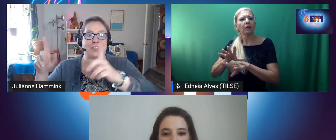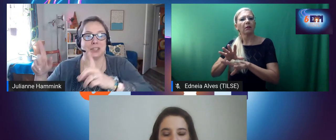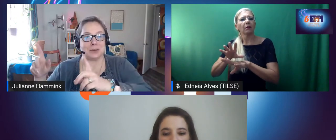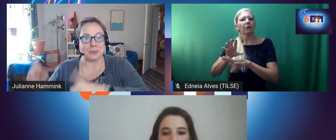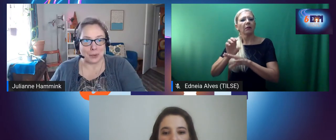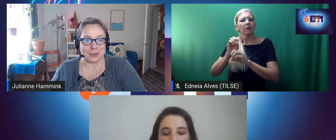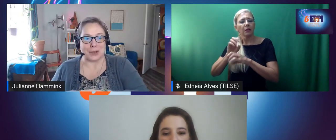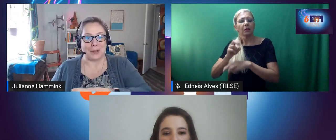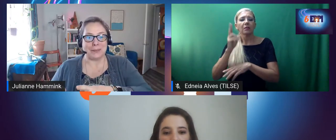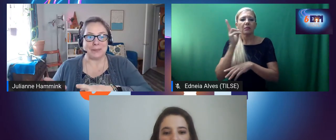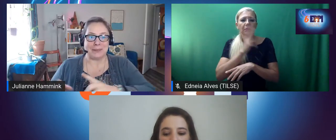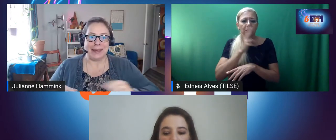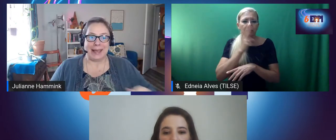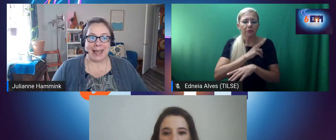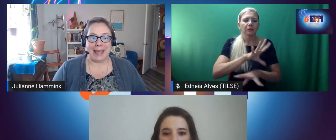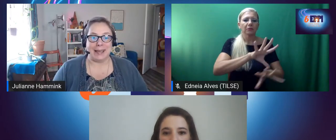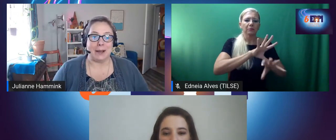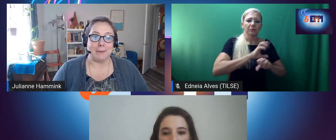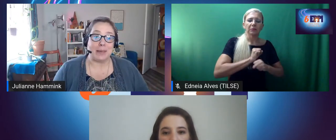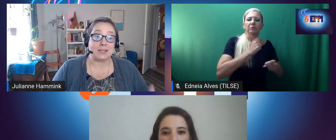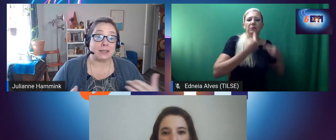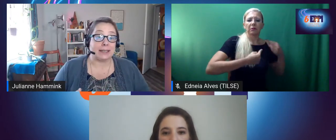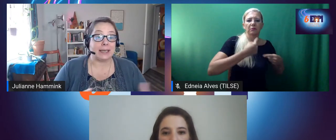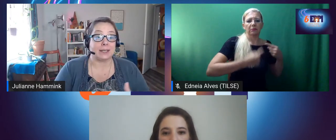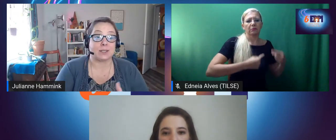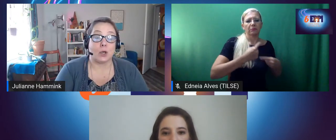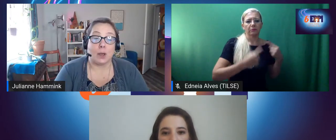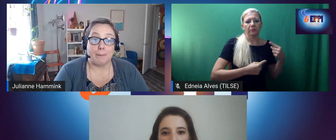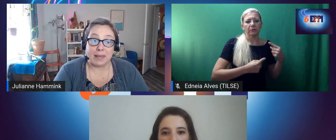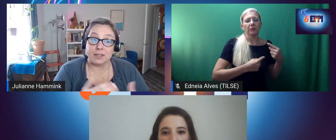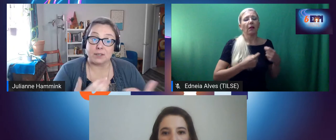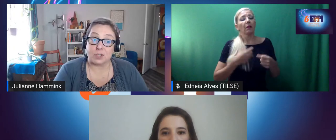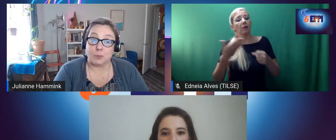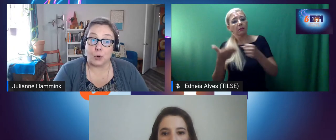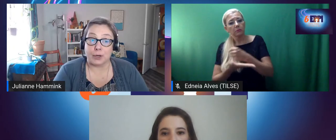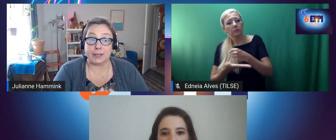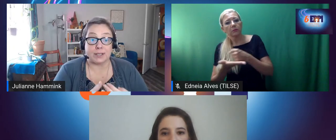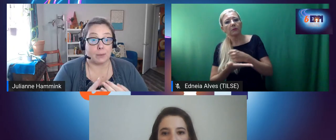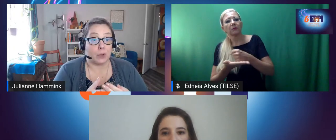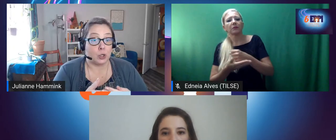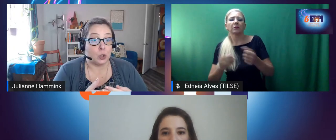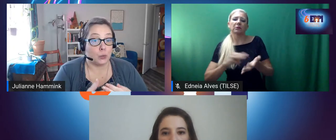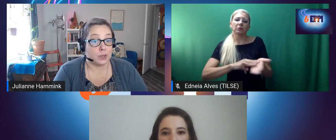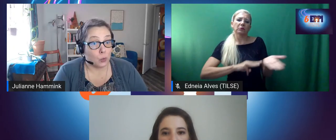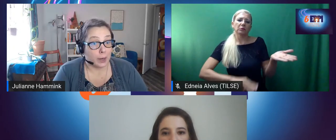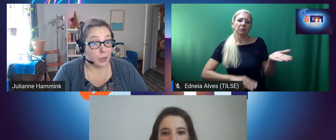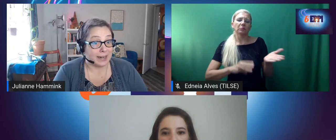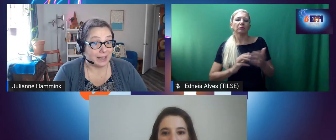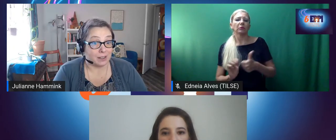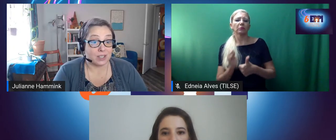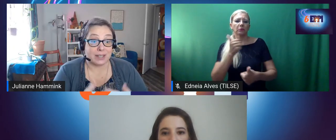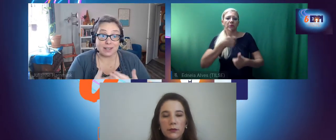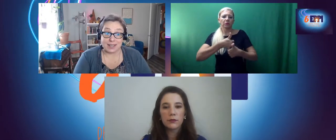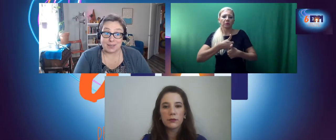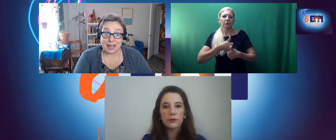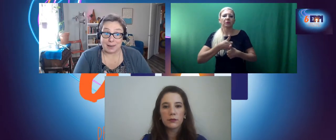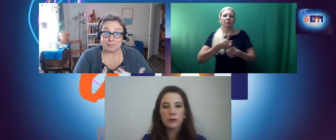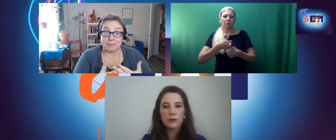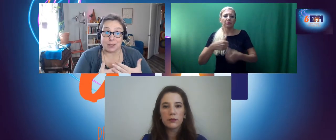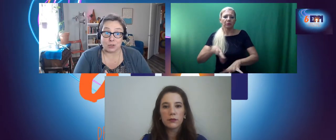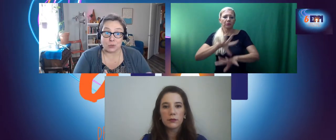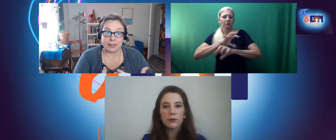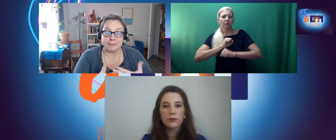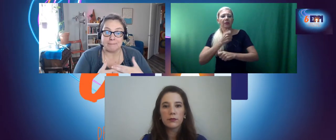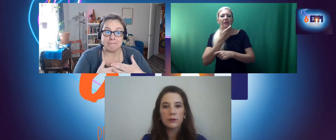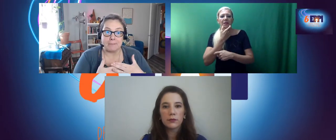Observation Protocol. And basically it's methods of supporting someone who is acquiring English at the same